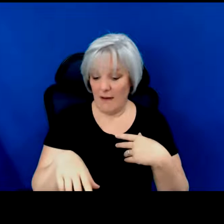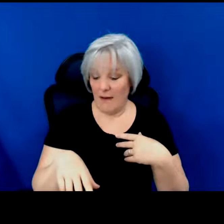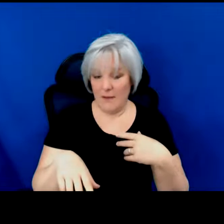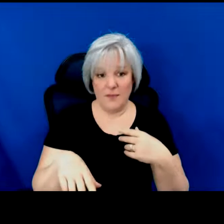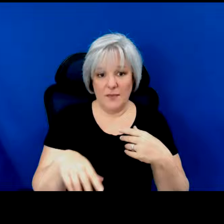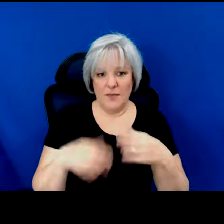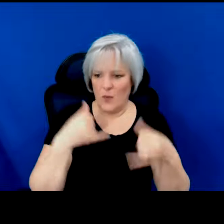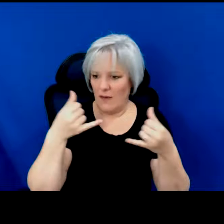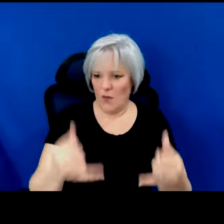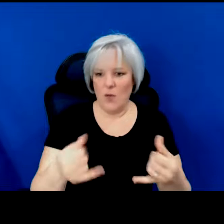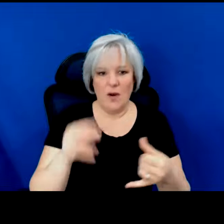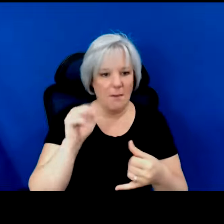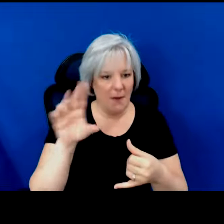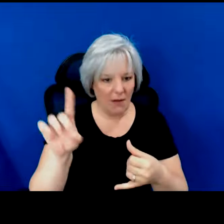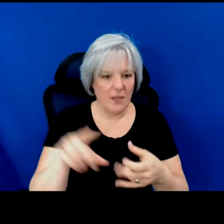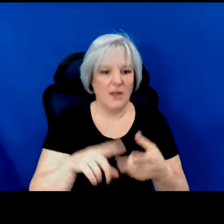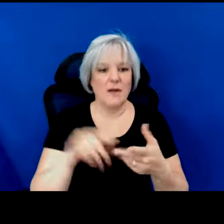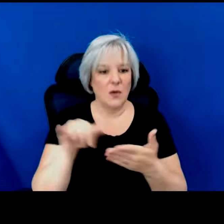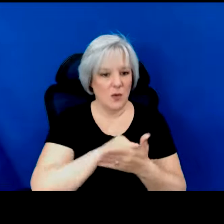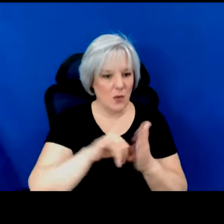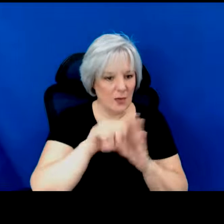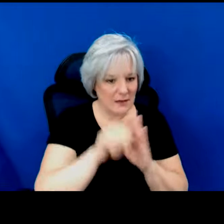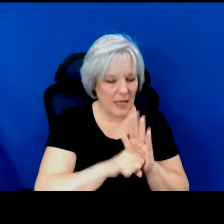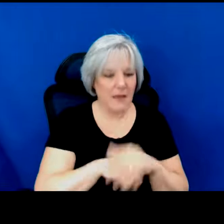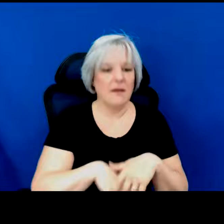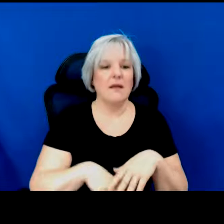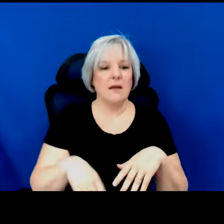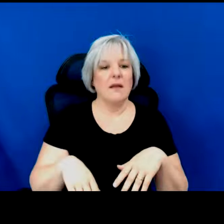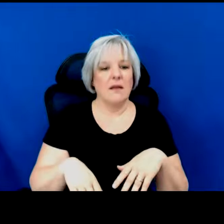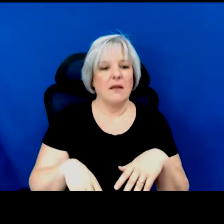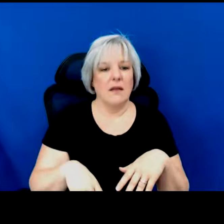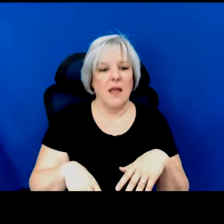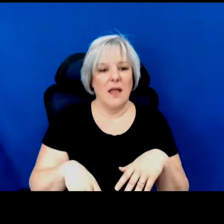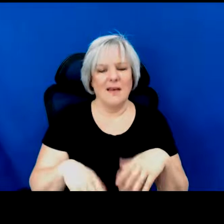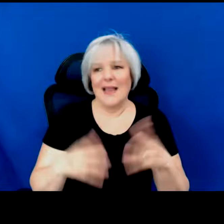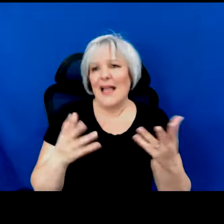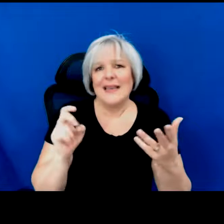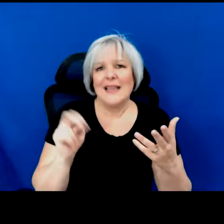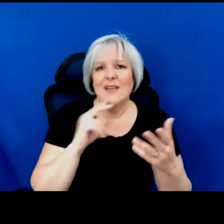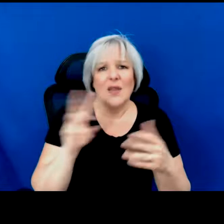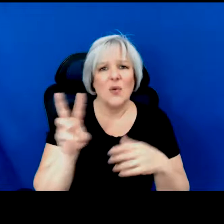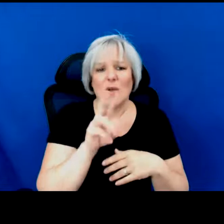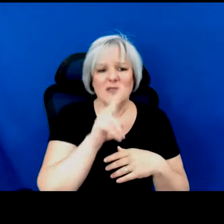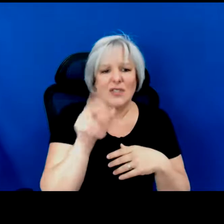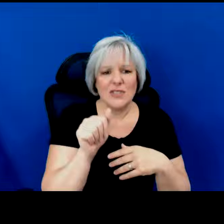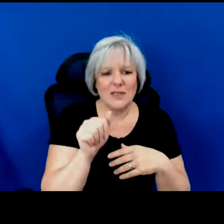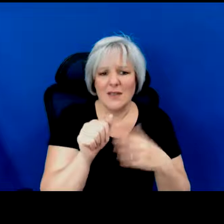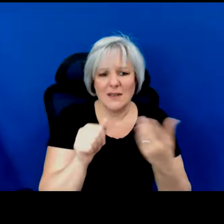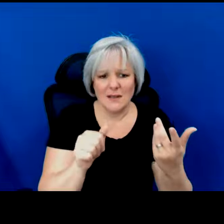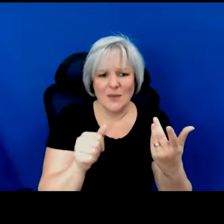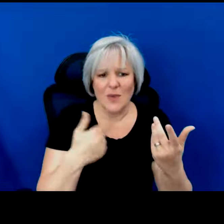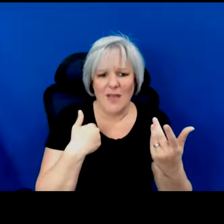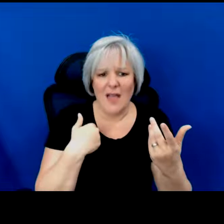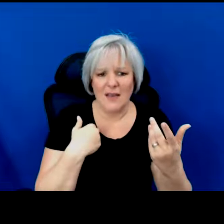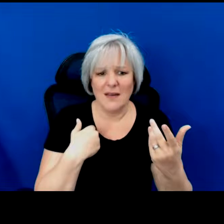We've made awards in Maryland, in New York State. And like I said, even in West Virginia, we have artists that are,